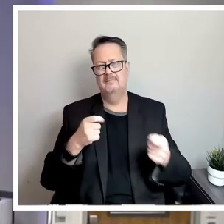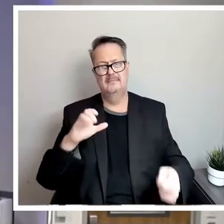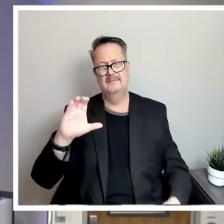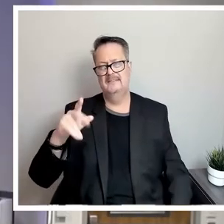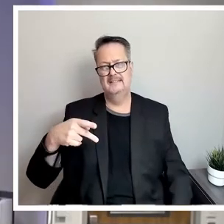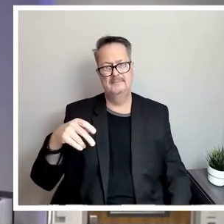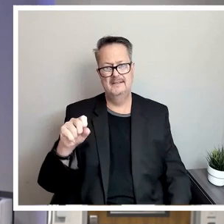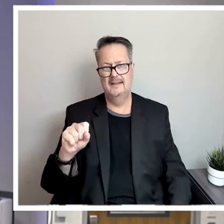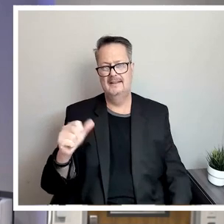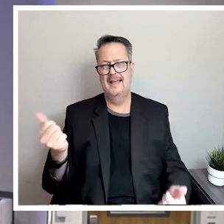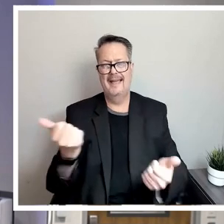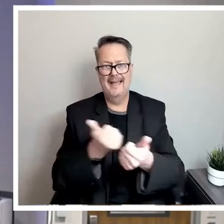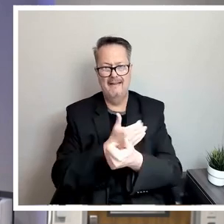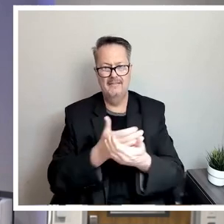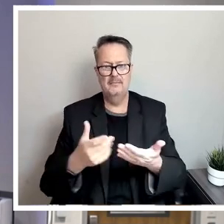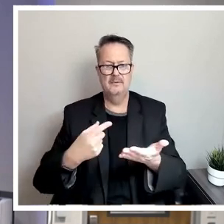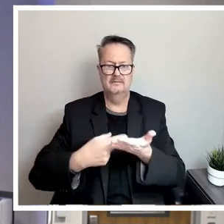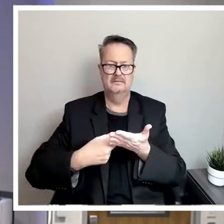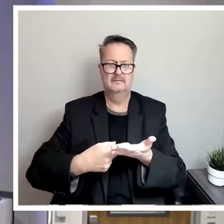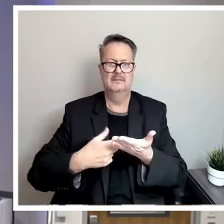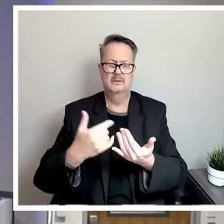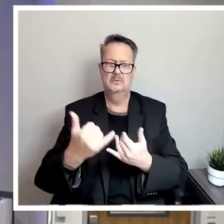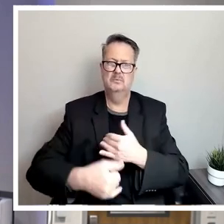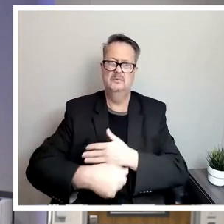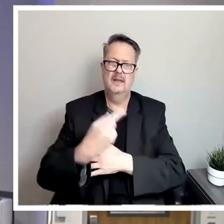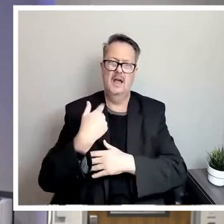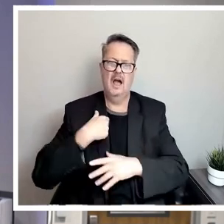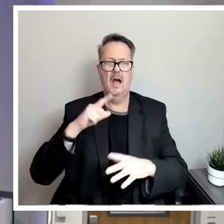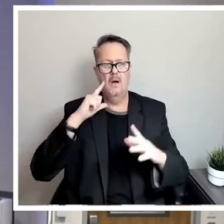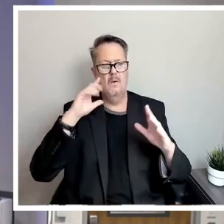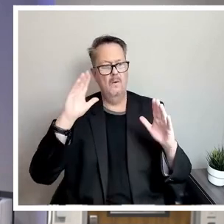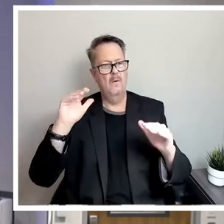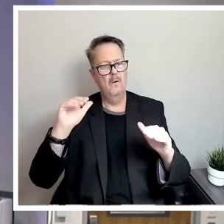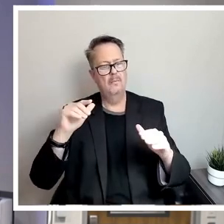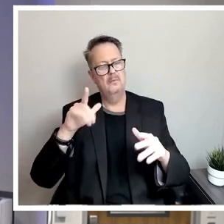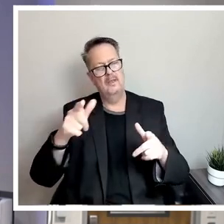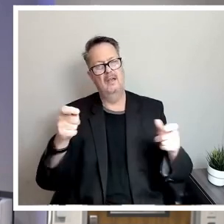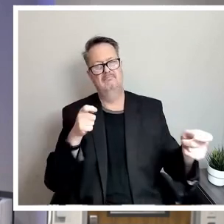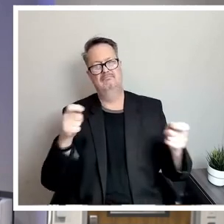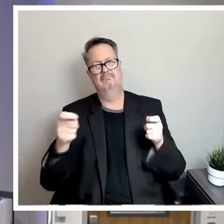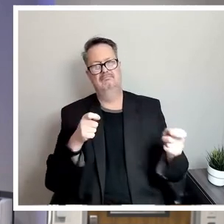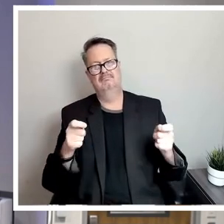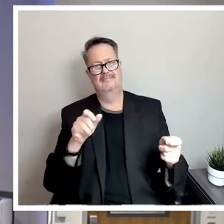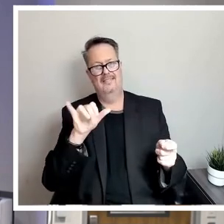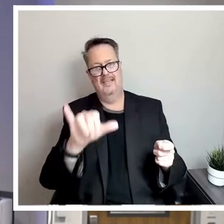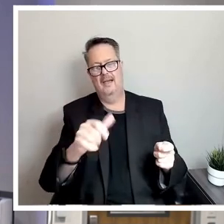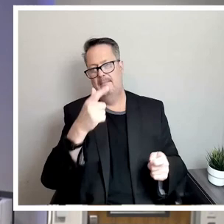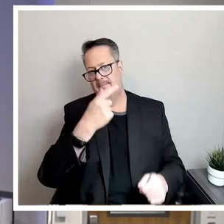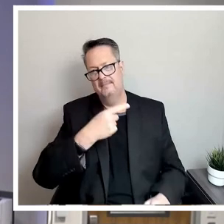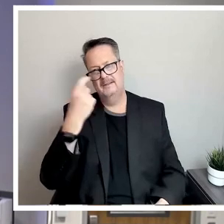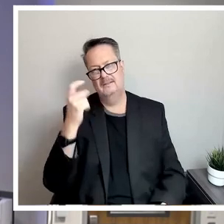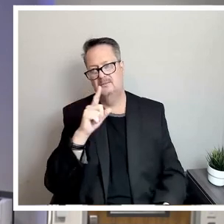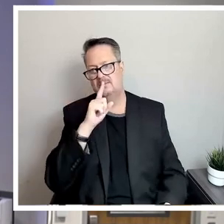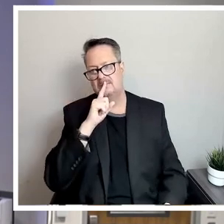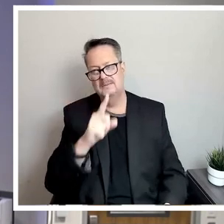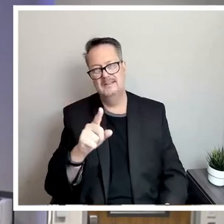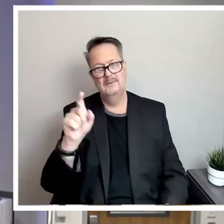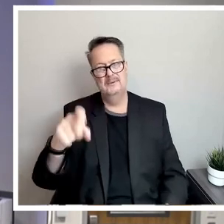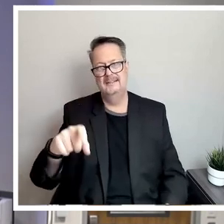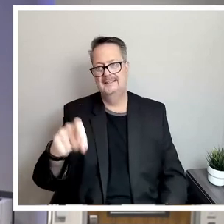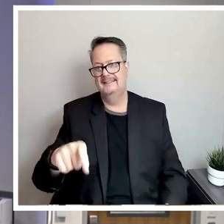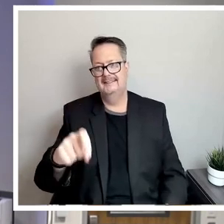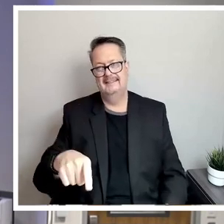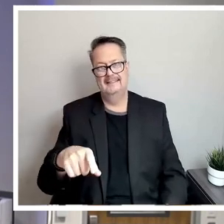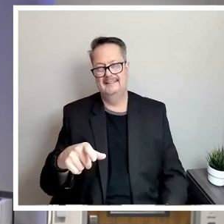everything that we've been talking about today, I hope that we get a handle on this because we really need to